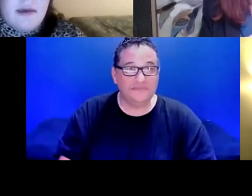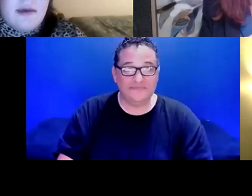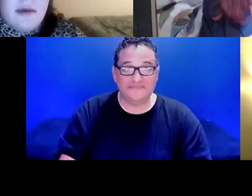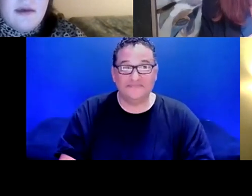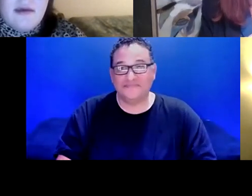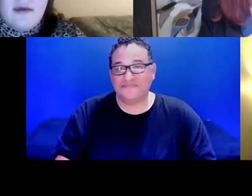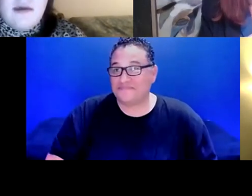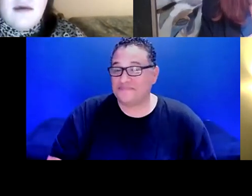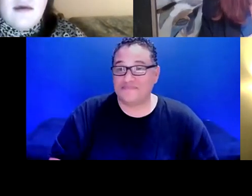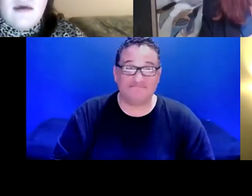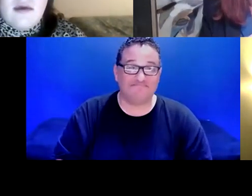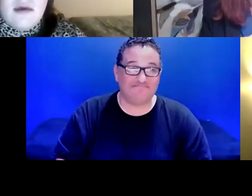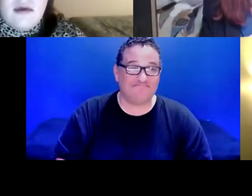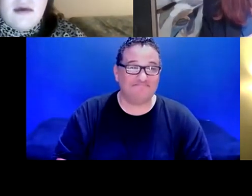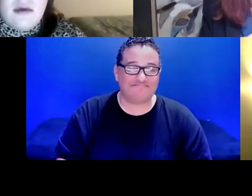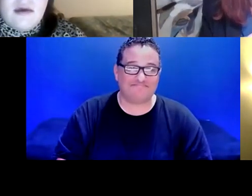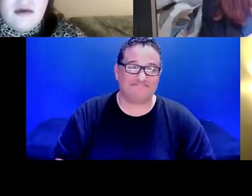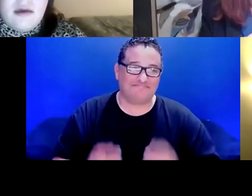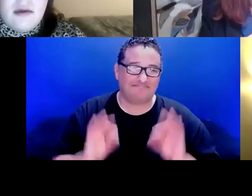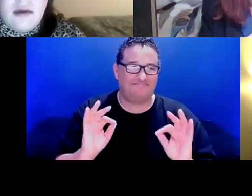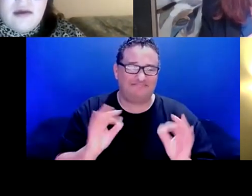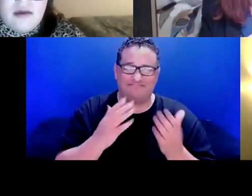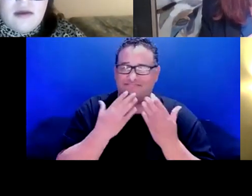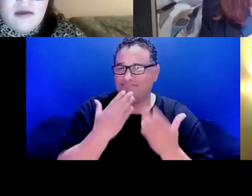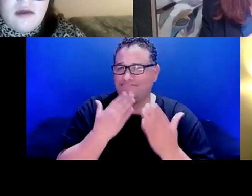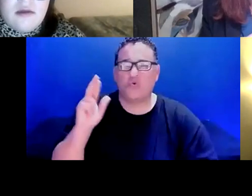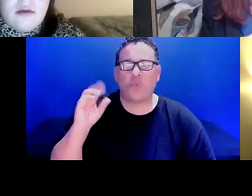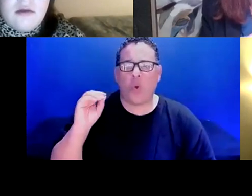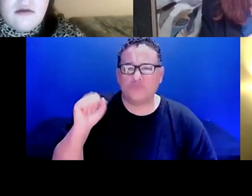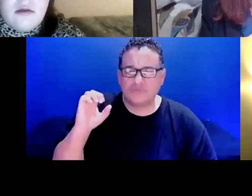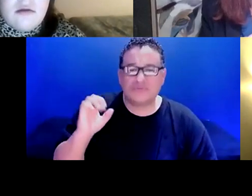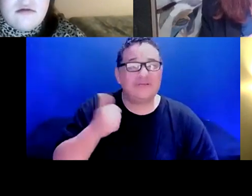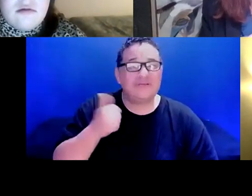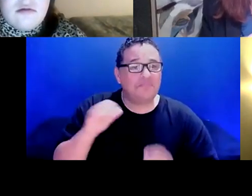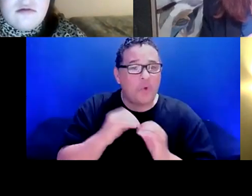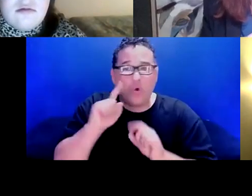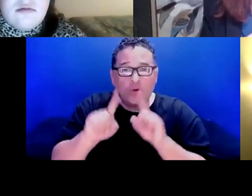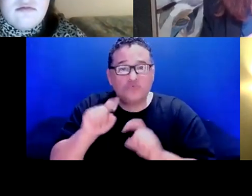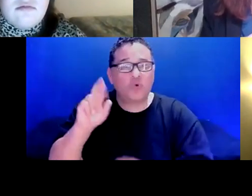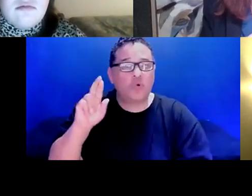All right. Well, thank you, Rose. Is there any other questions for Rose or Francine?